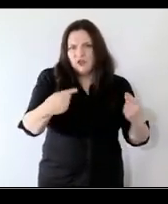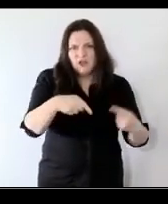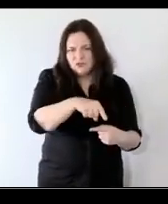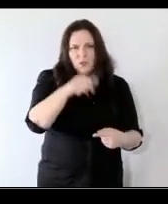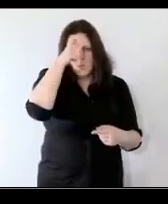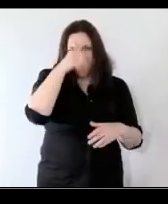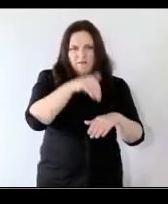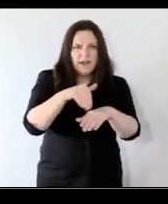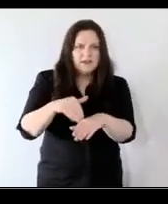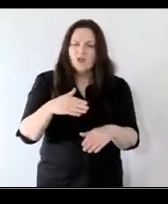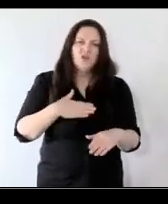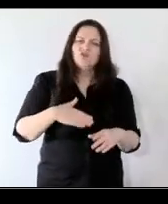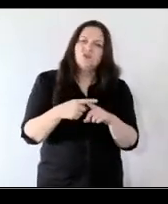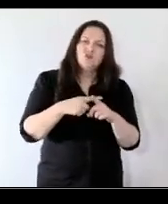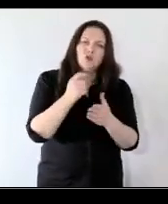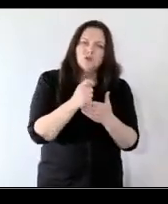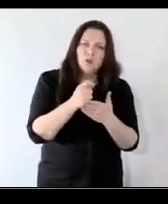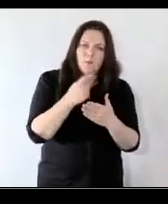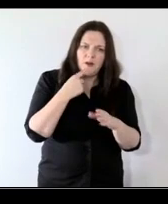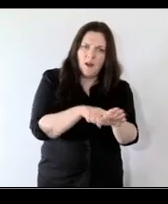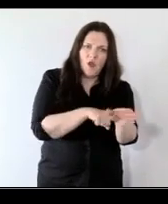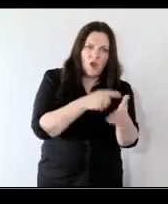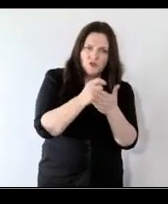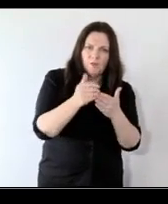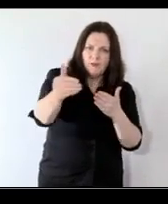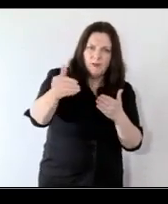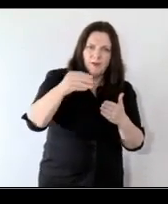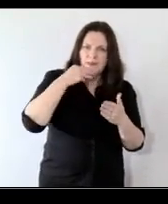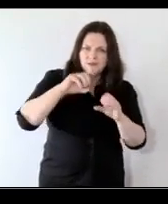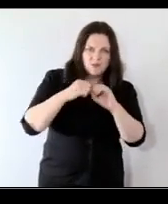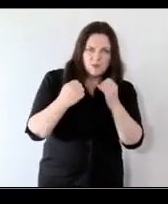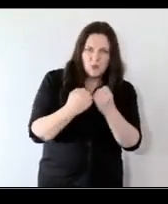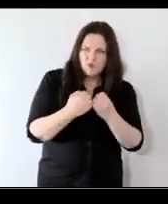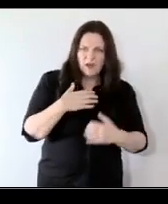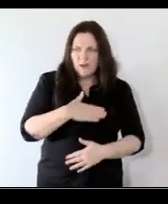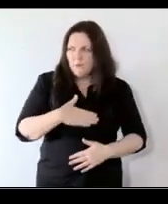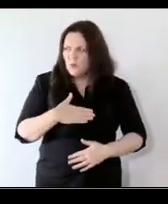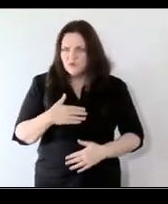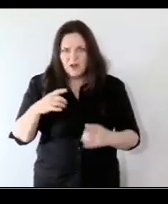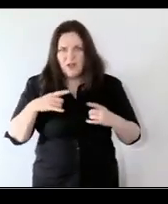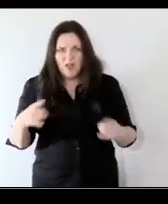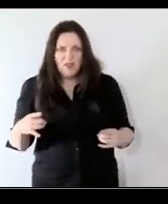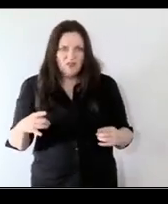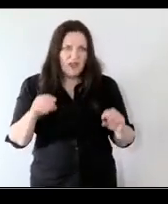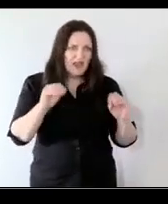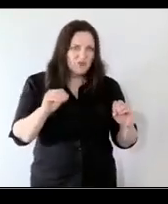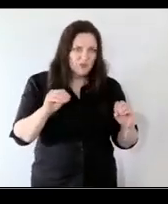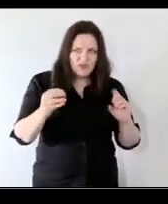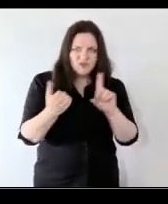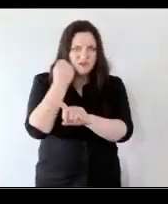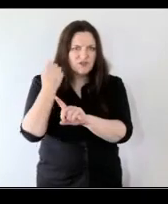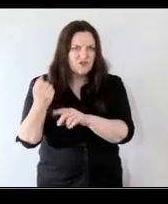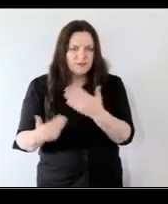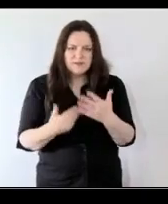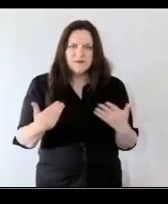impacts kind of not just in the short term but long-term impacts in terms of social emotional health and educational achievement